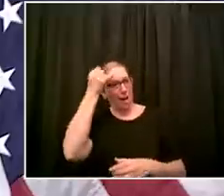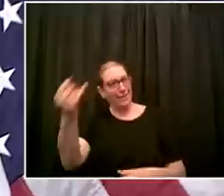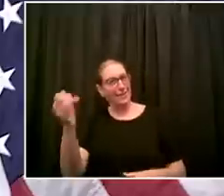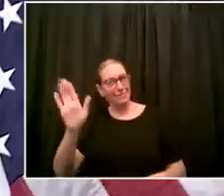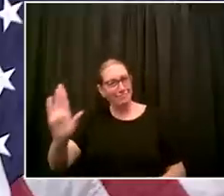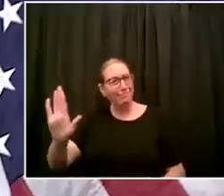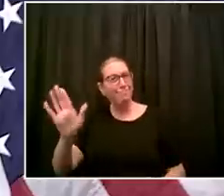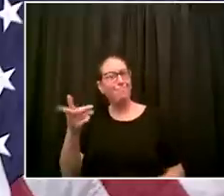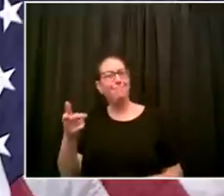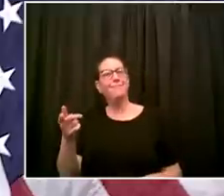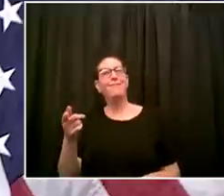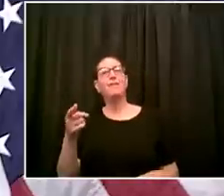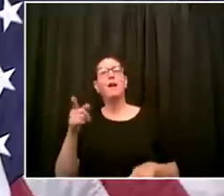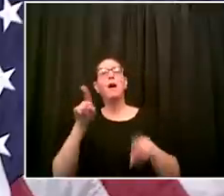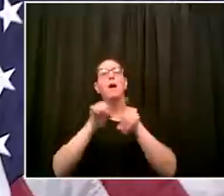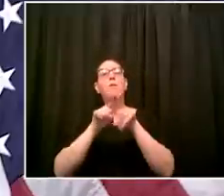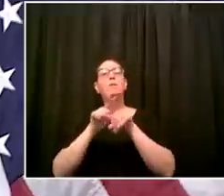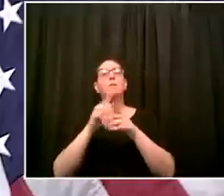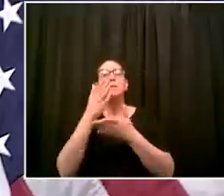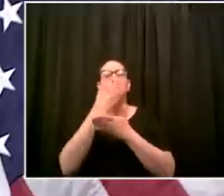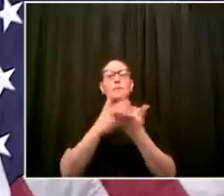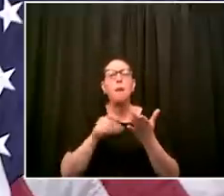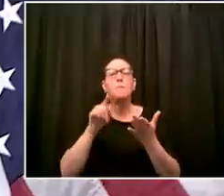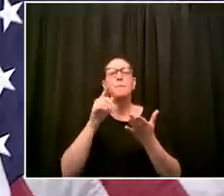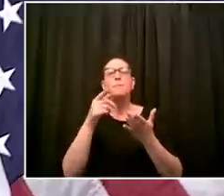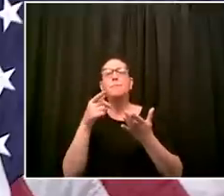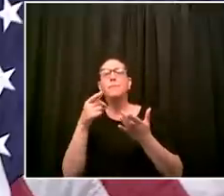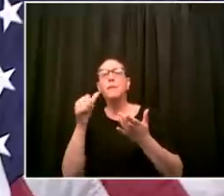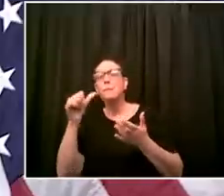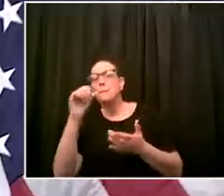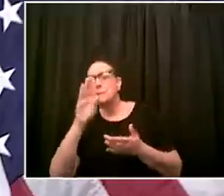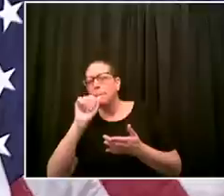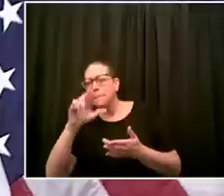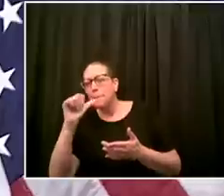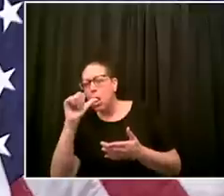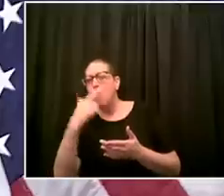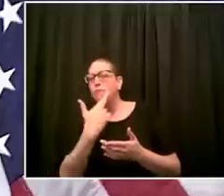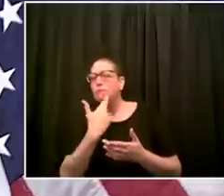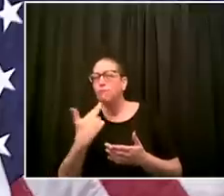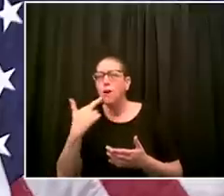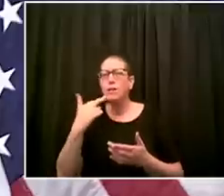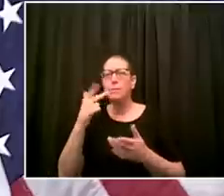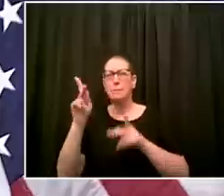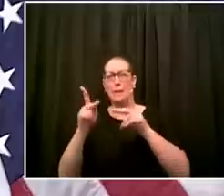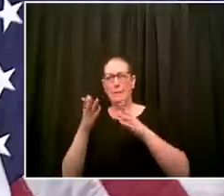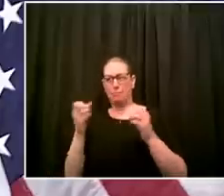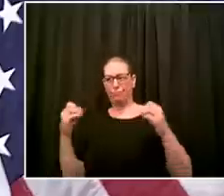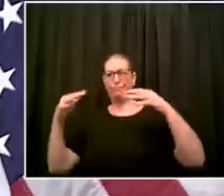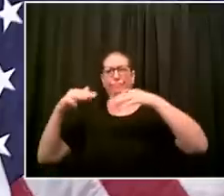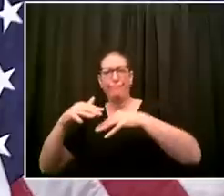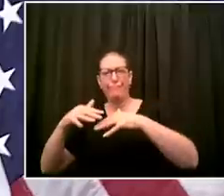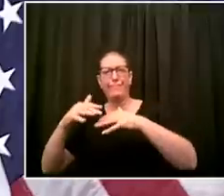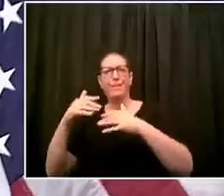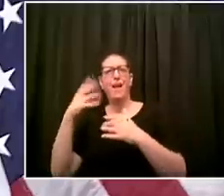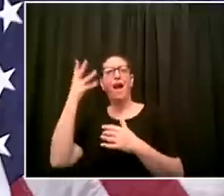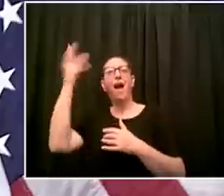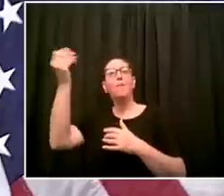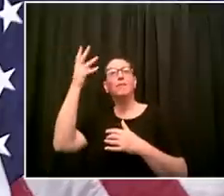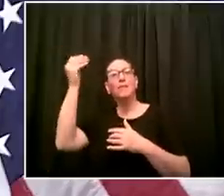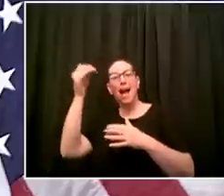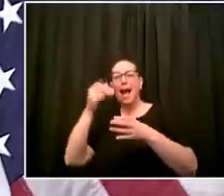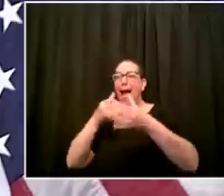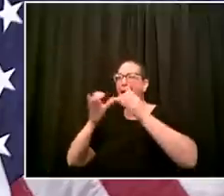at me but i just wanted to see your overall view of how things went since we did have such a nice weekend and moving forward if things are going to be changing with police enforcement or